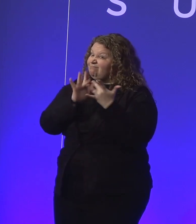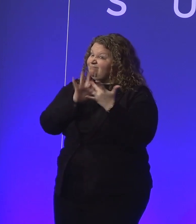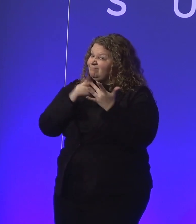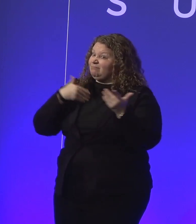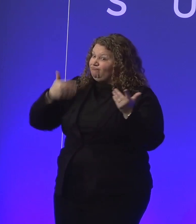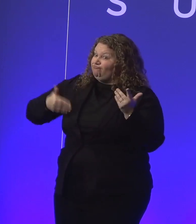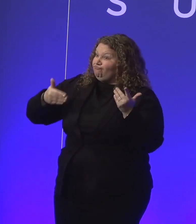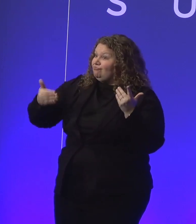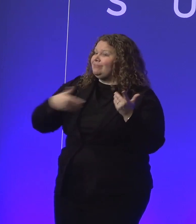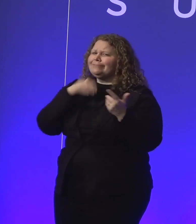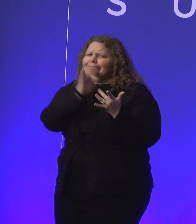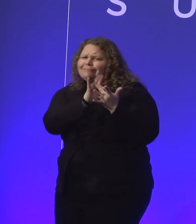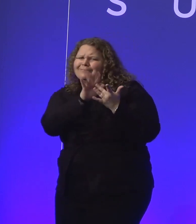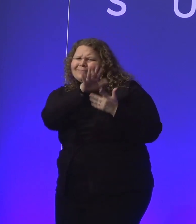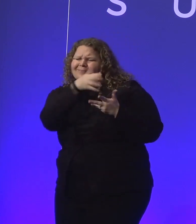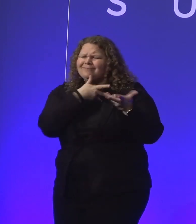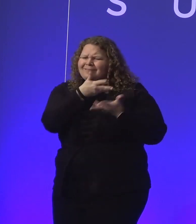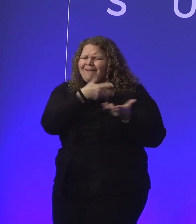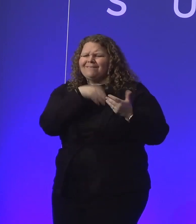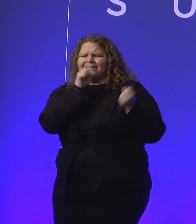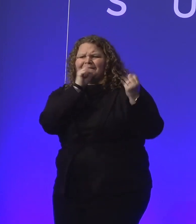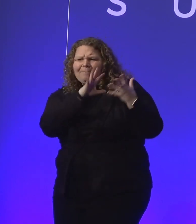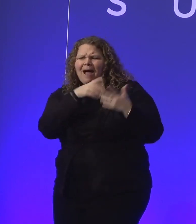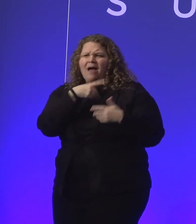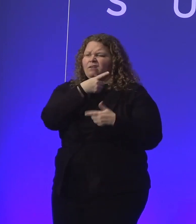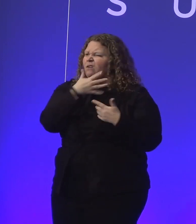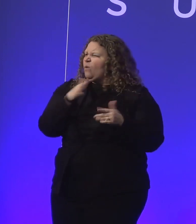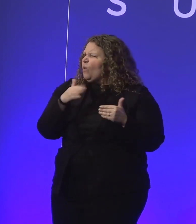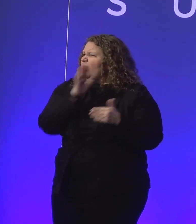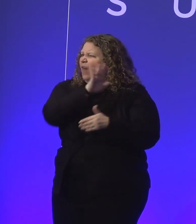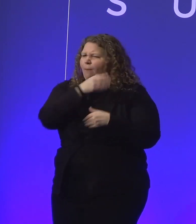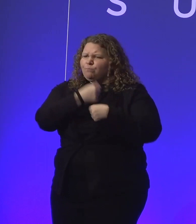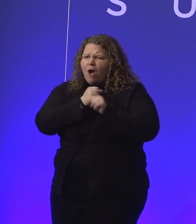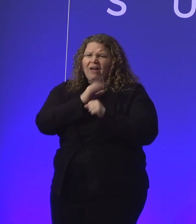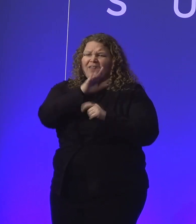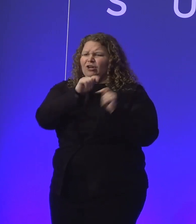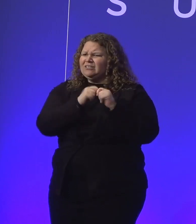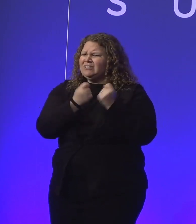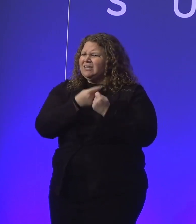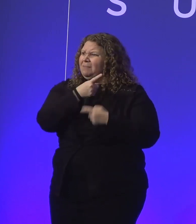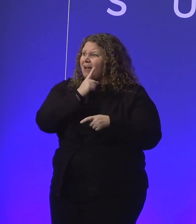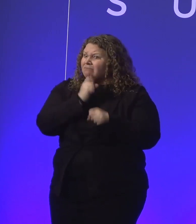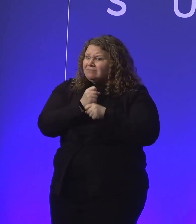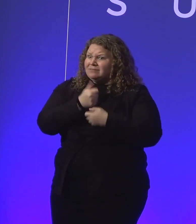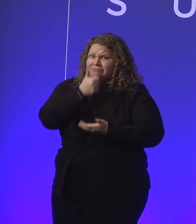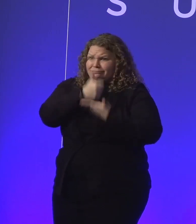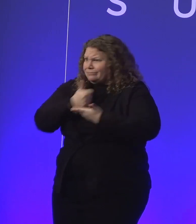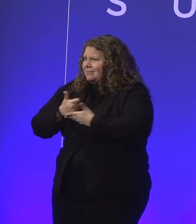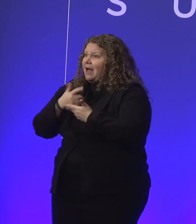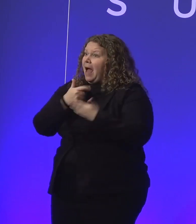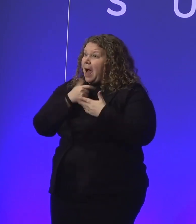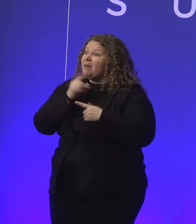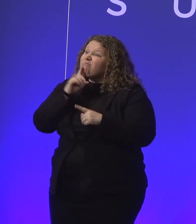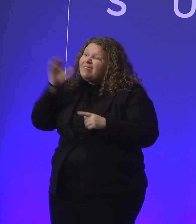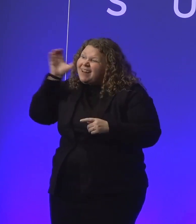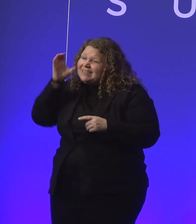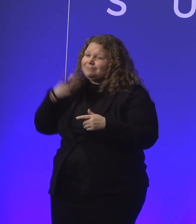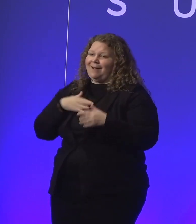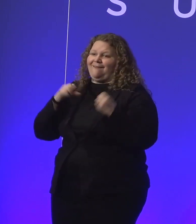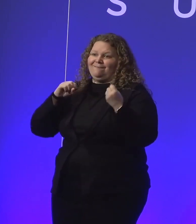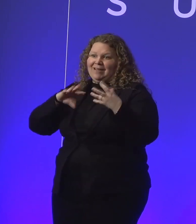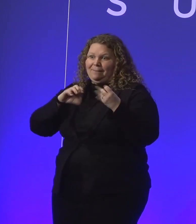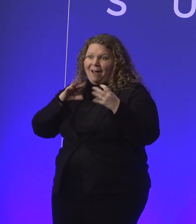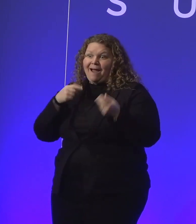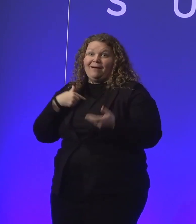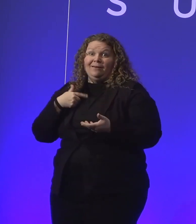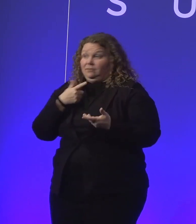to their Microsoft Teams products, and they have implemented that feedback. So go ahead and you do that for the questions you have.